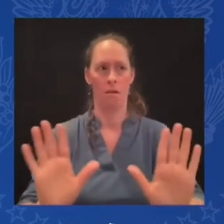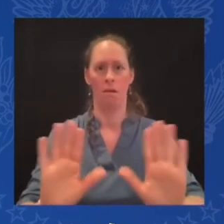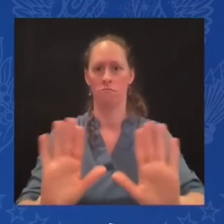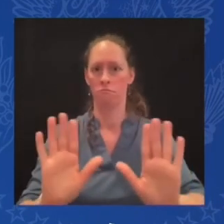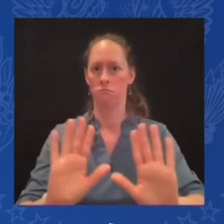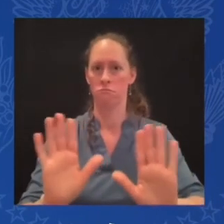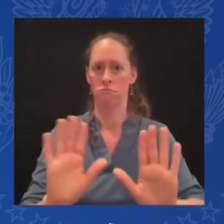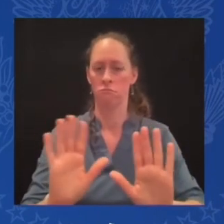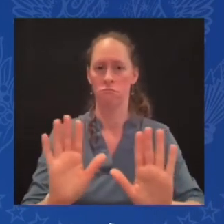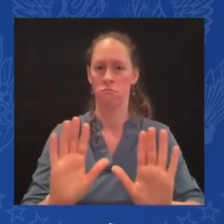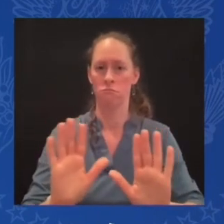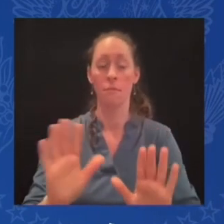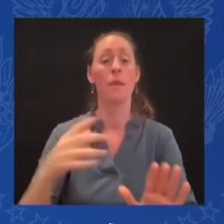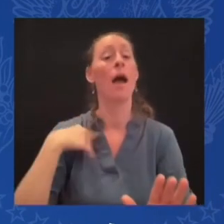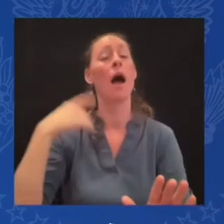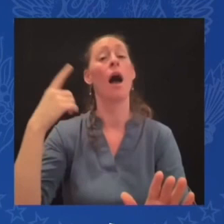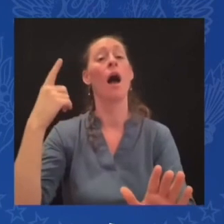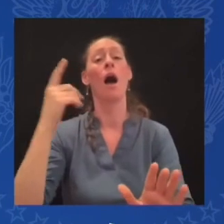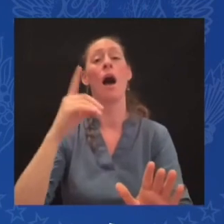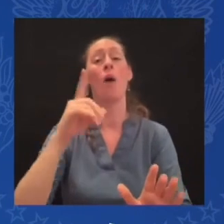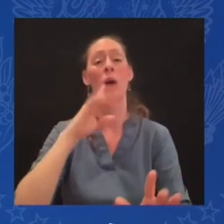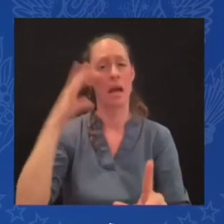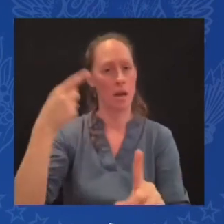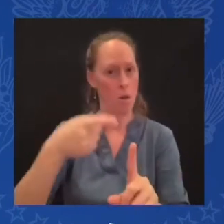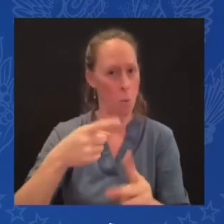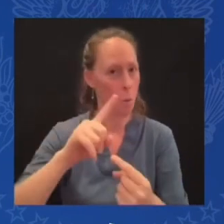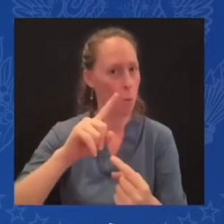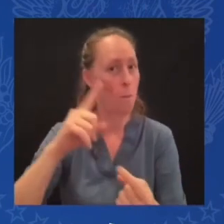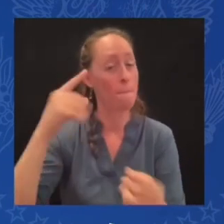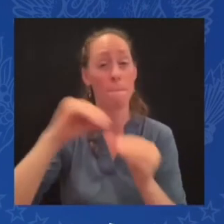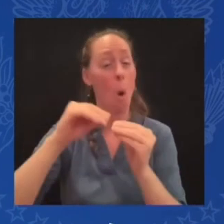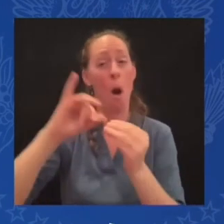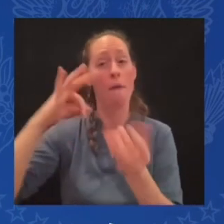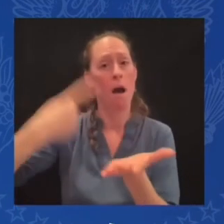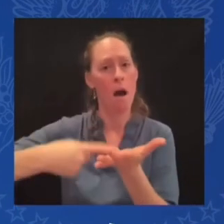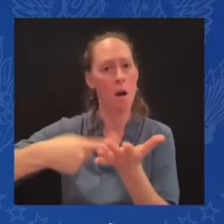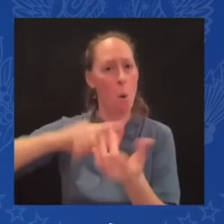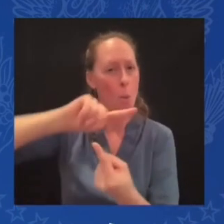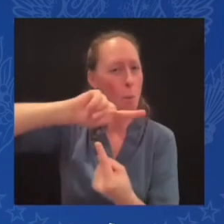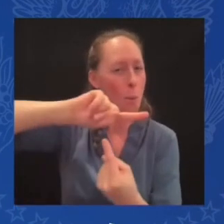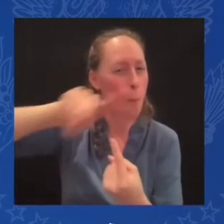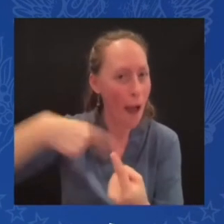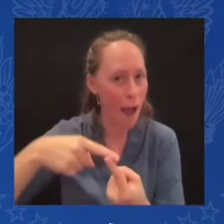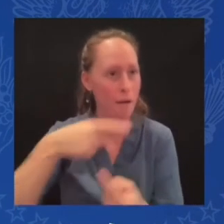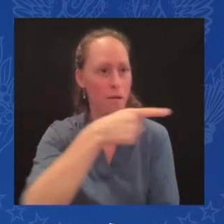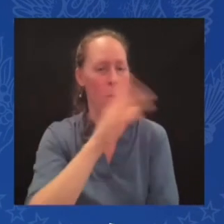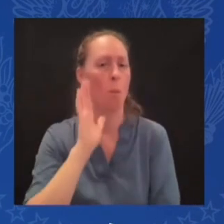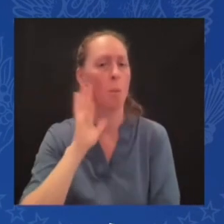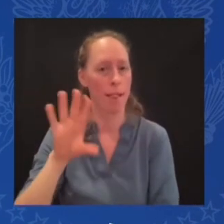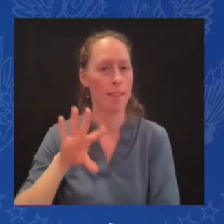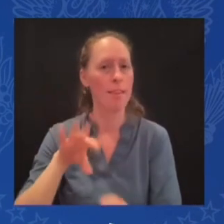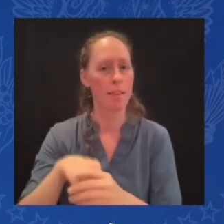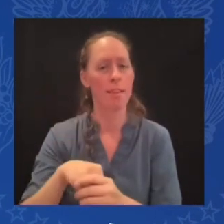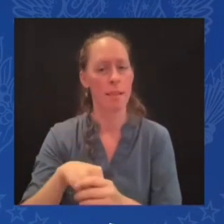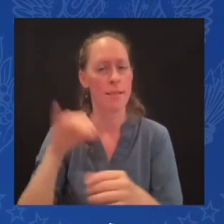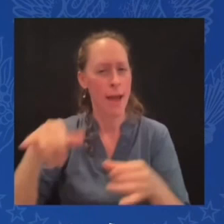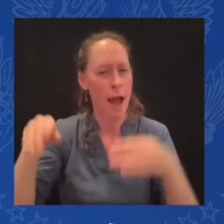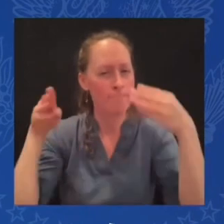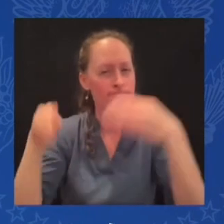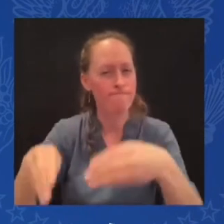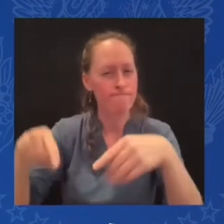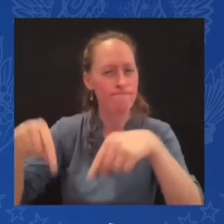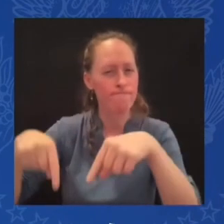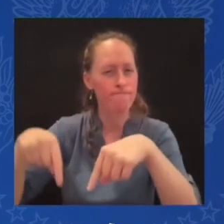this is going to keep Putin from continuing to fight. The answer is Putin's already lost the war.